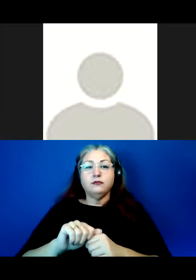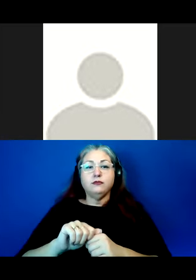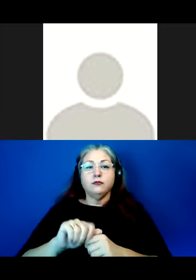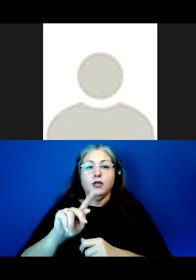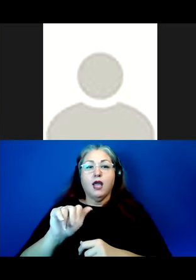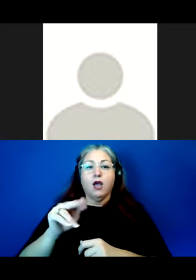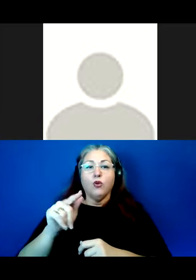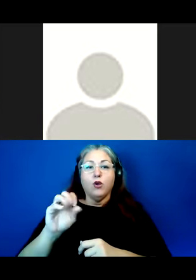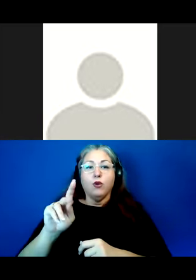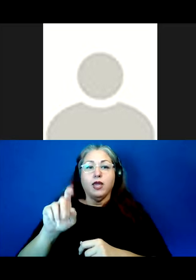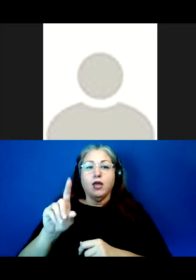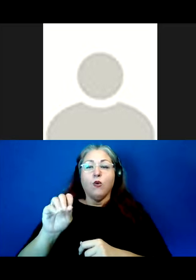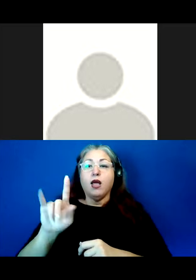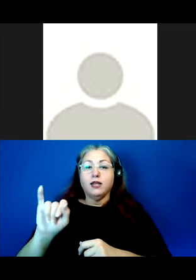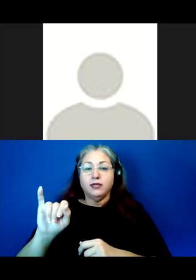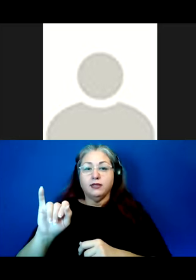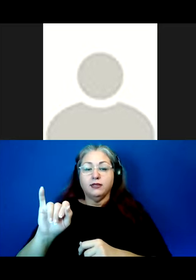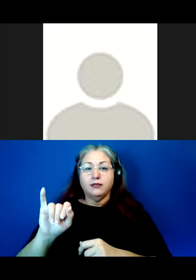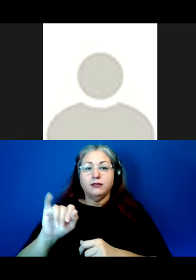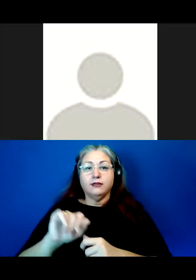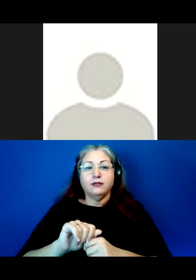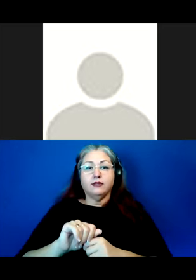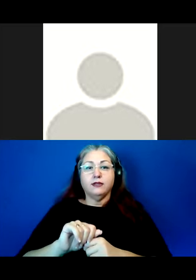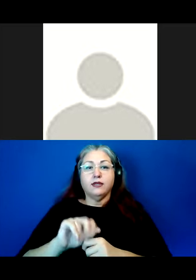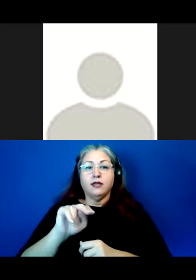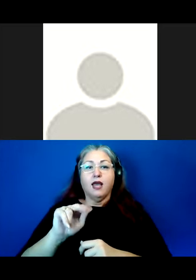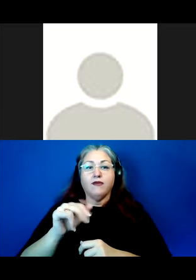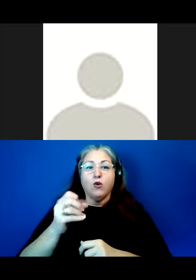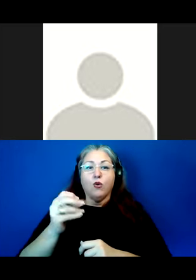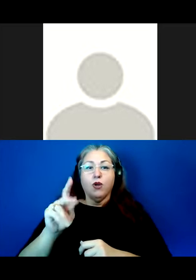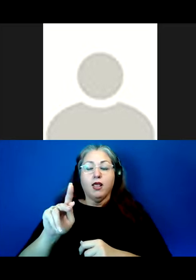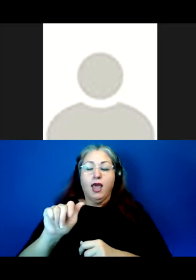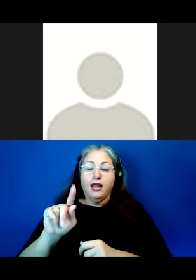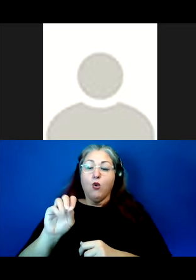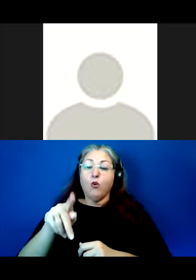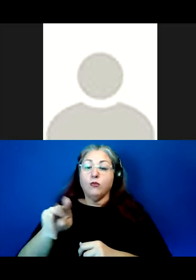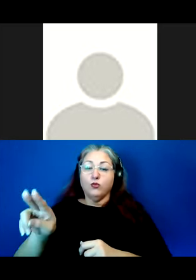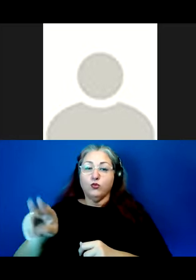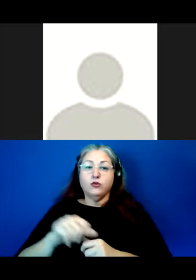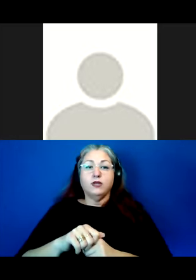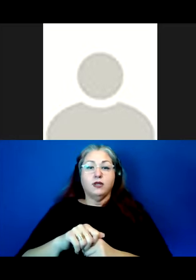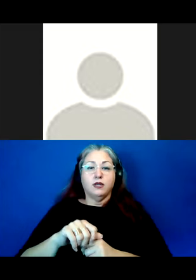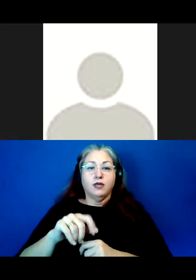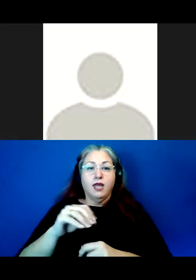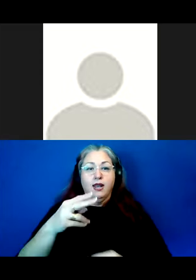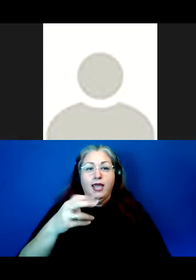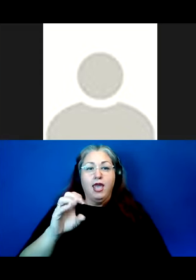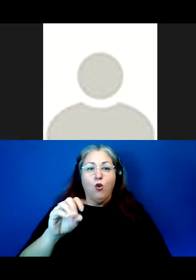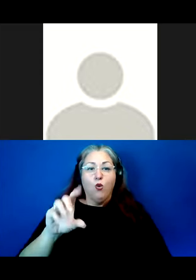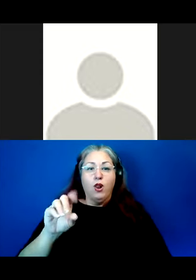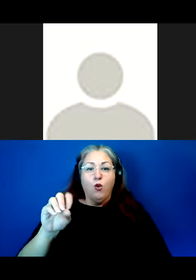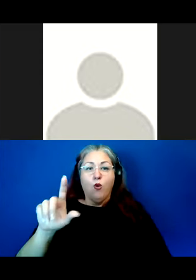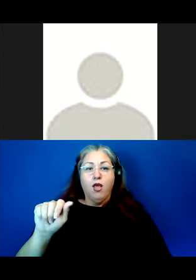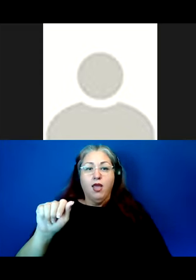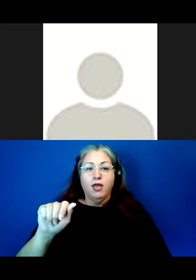Kahaka'ula Oke'elikolani, Navahi Okalani Oku'u, and the He Oleloola